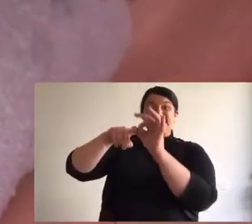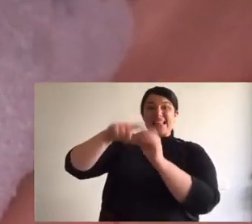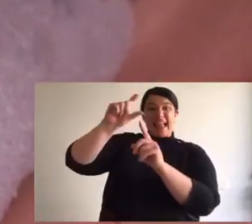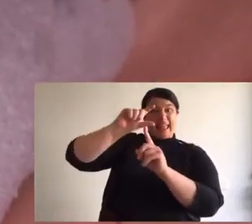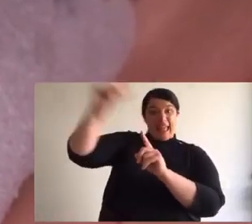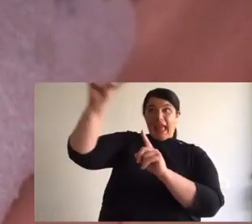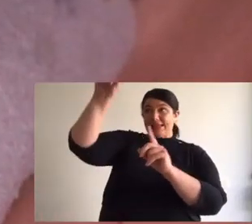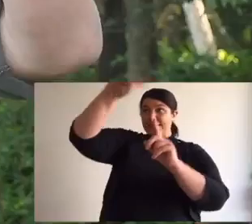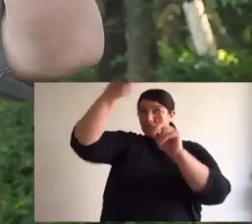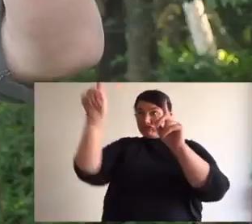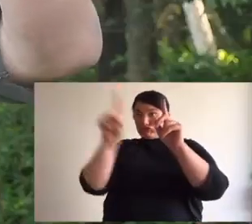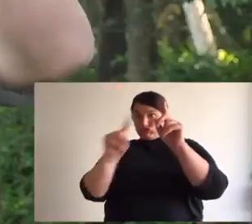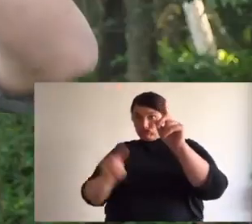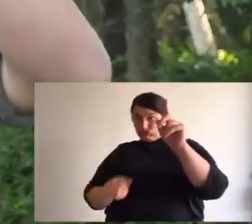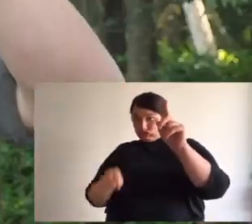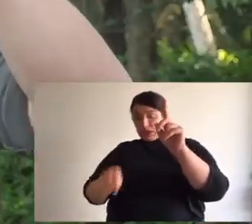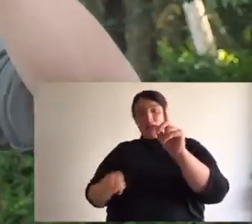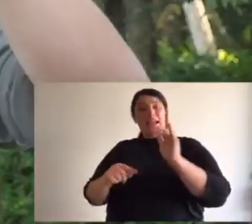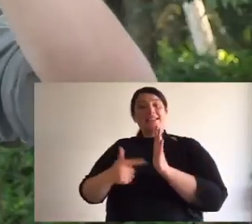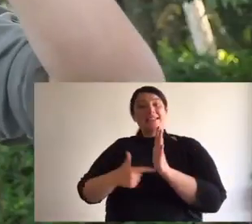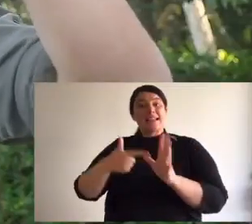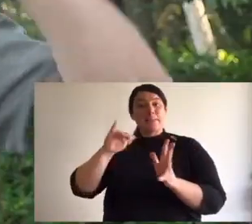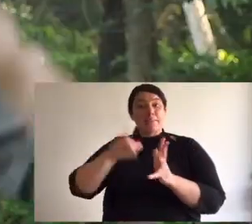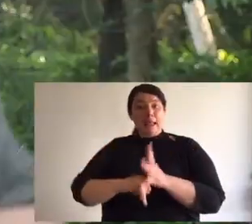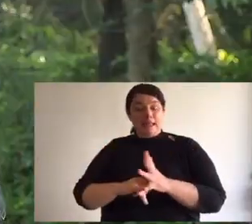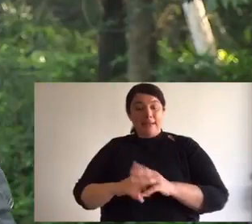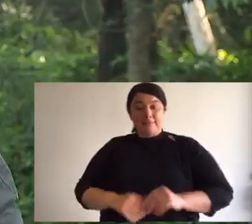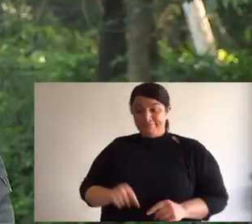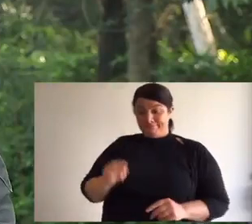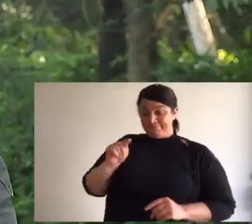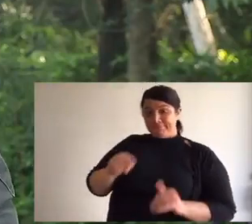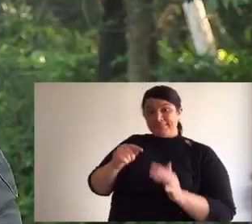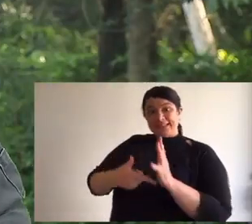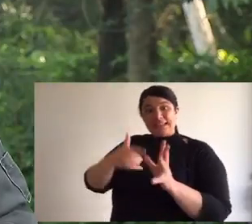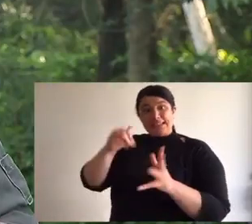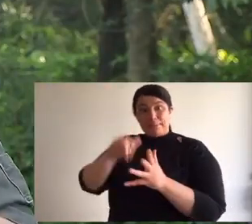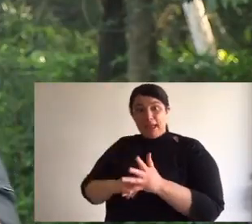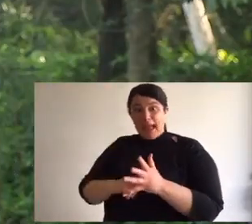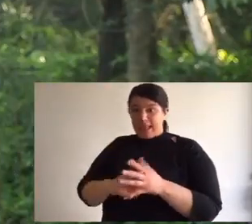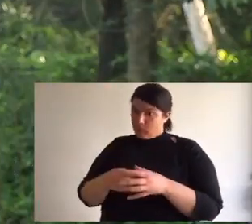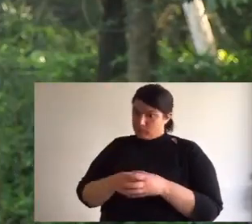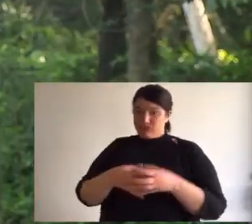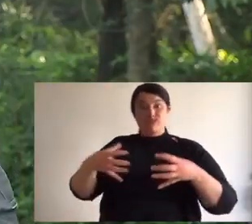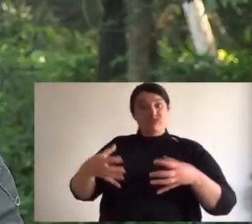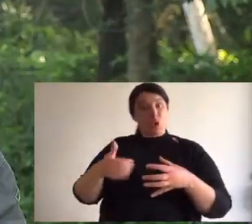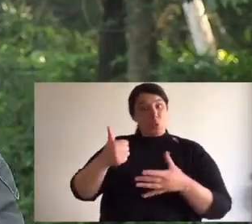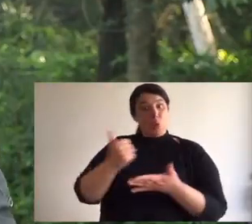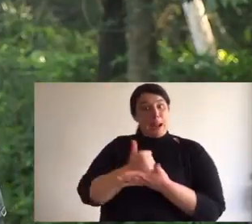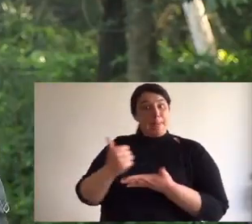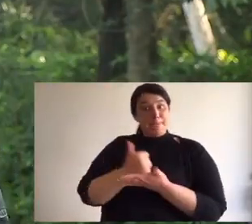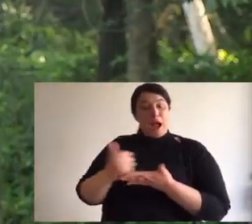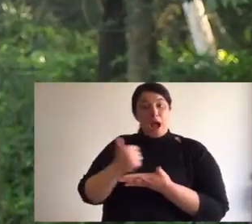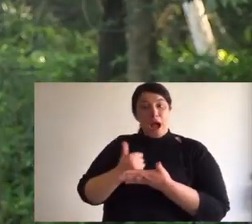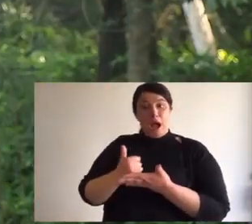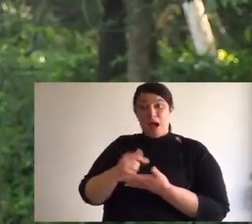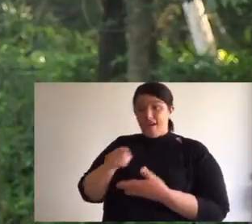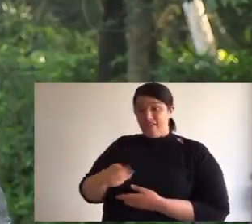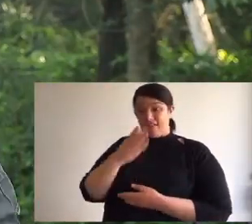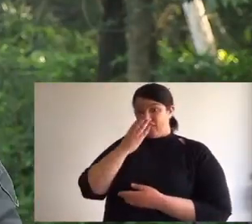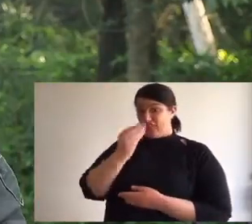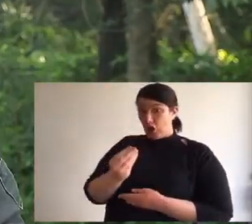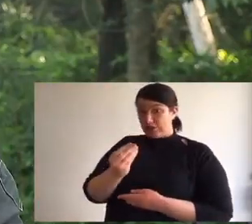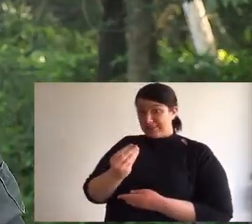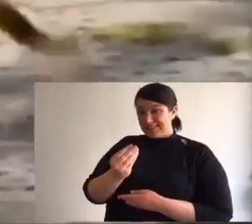North Queensland up near Cairns. All the way down to Tasmania. Now in Tasmania is probably where they're doing best.